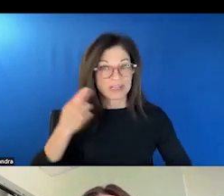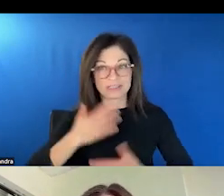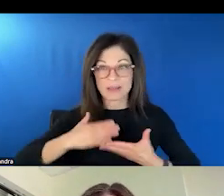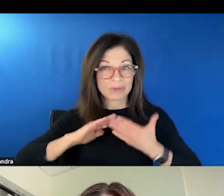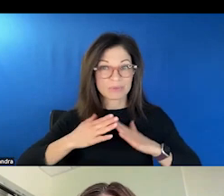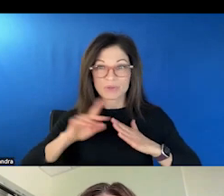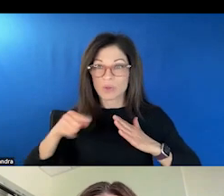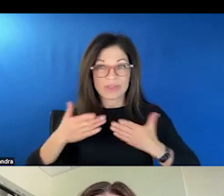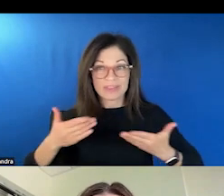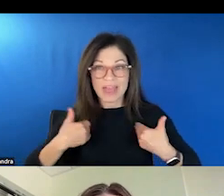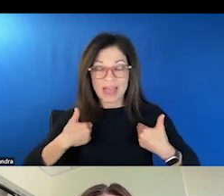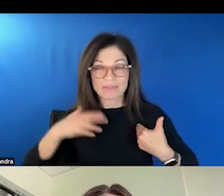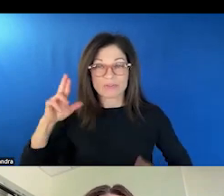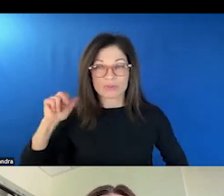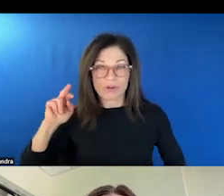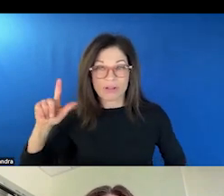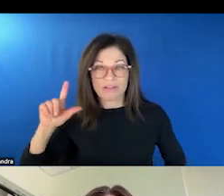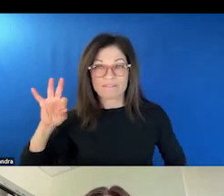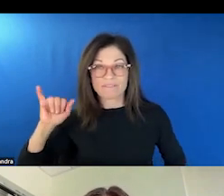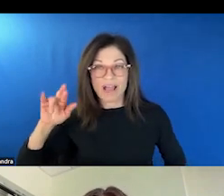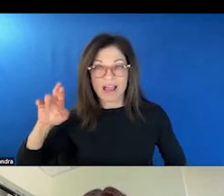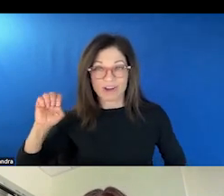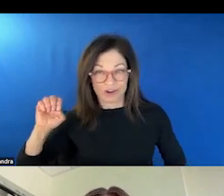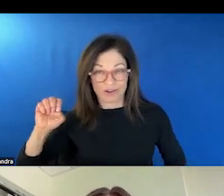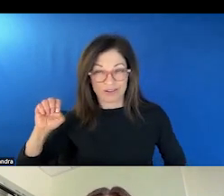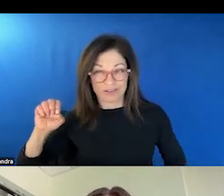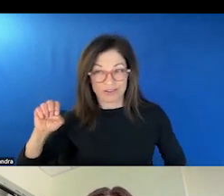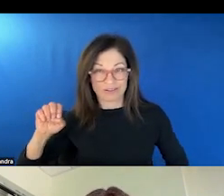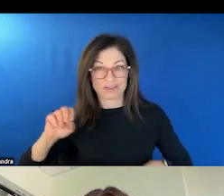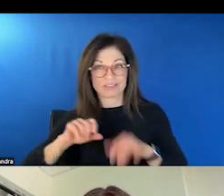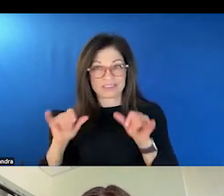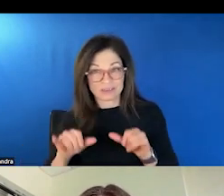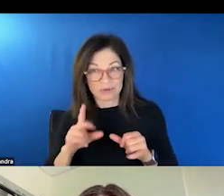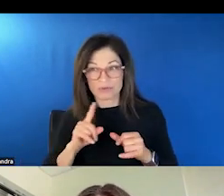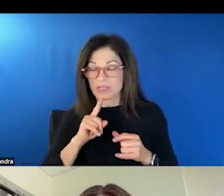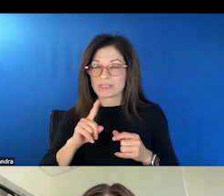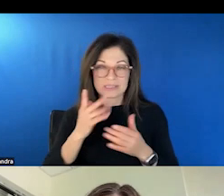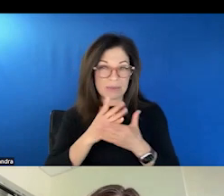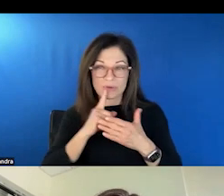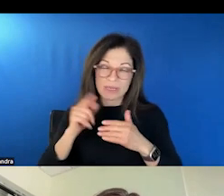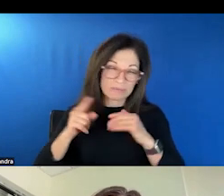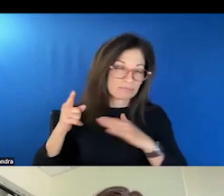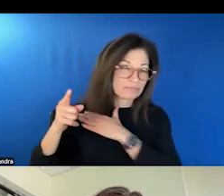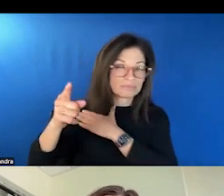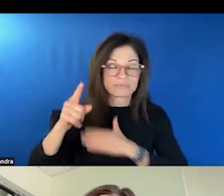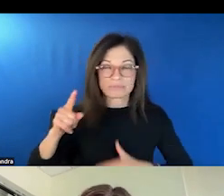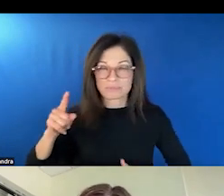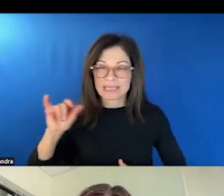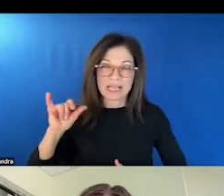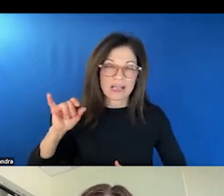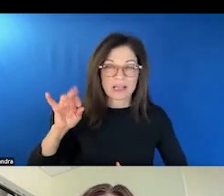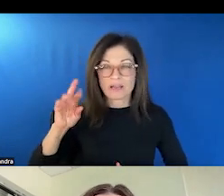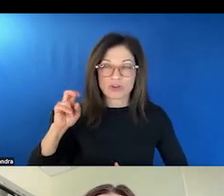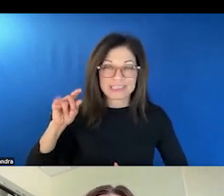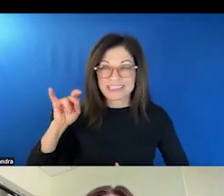all they have is rural fire, you know, and, and there are, you know, really frontier parts of the country that, that don't even have